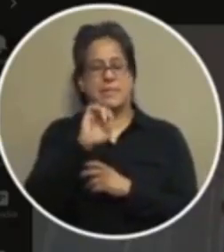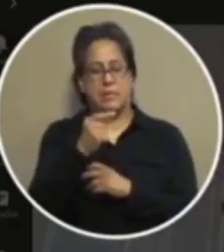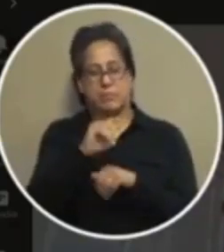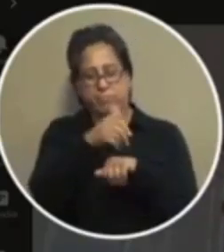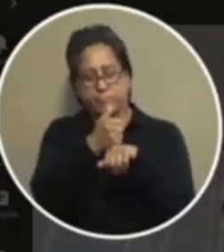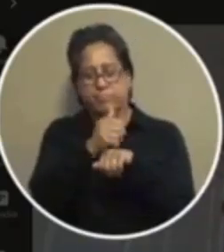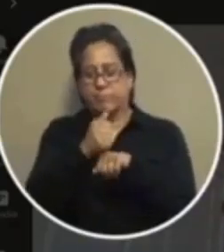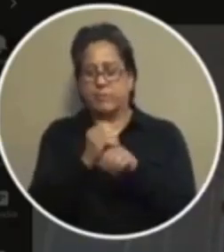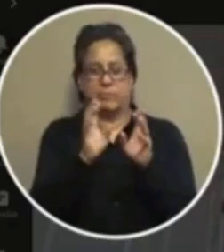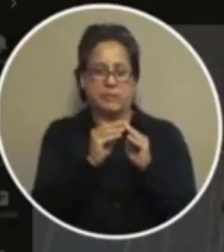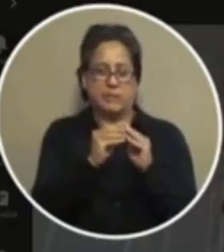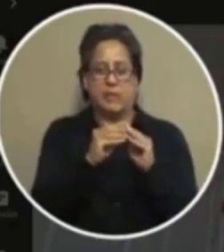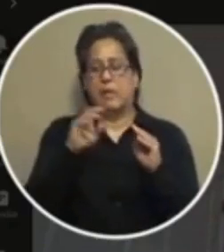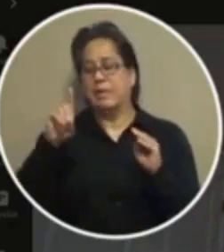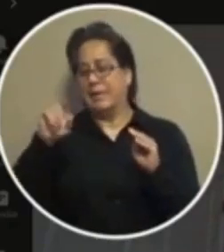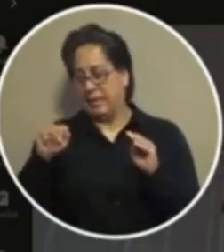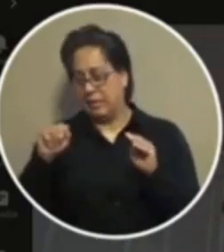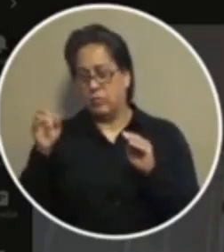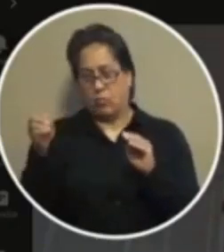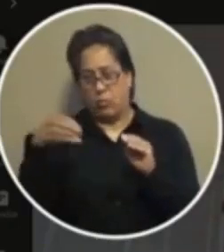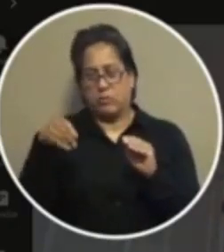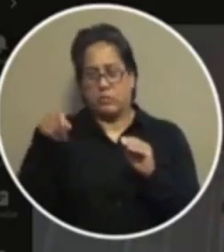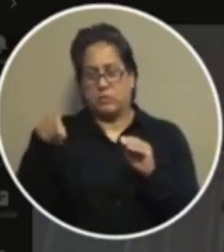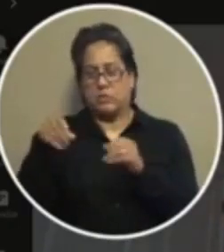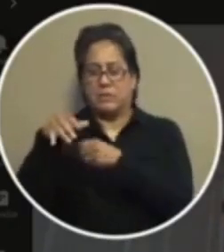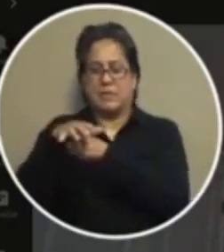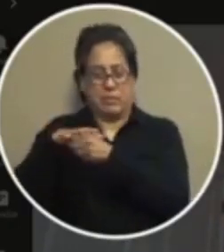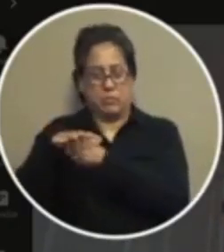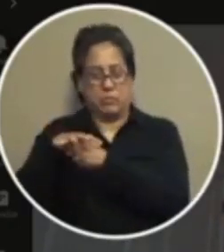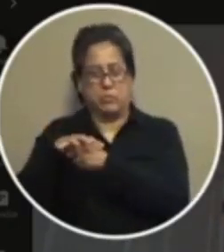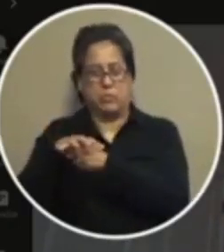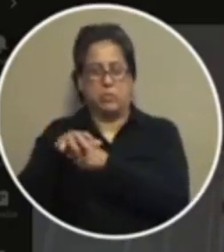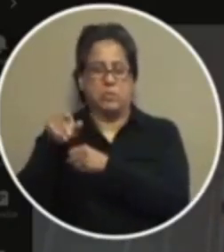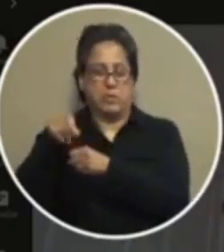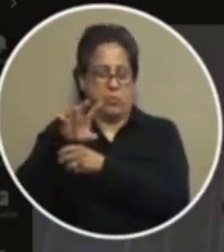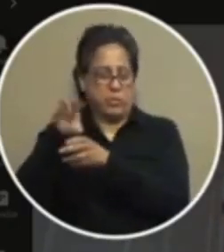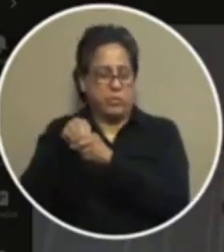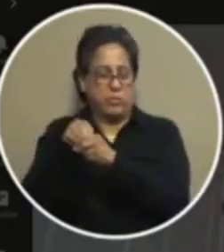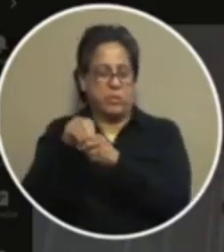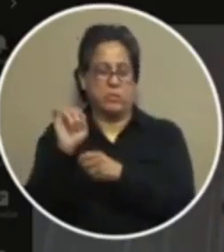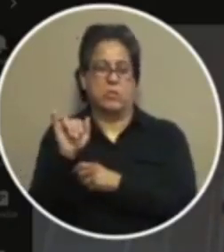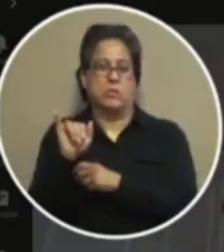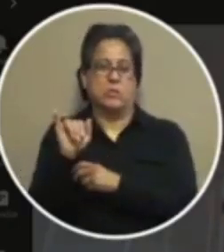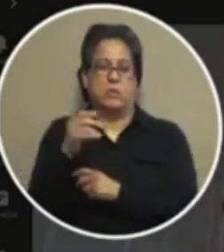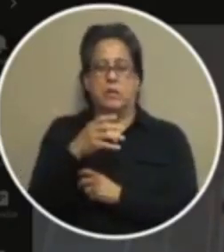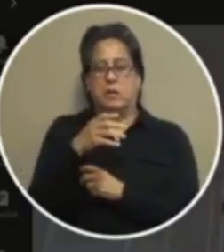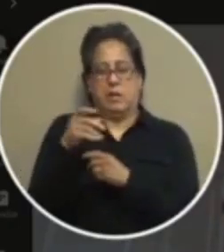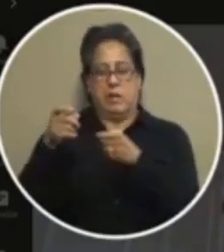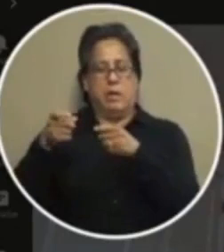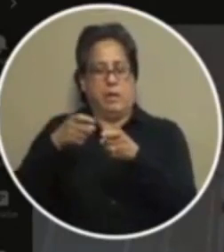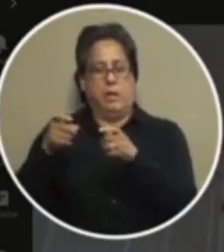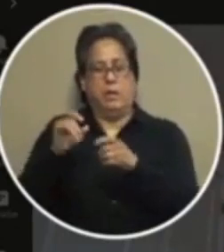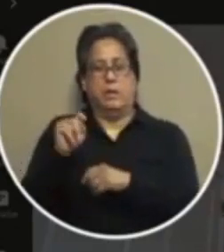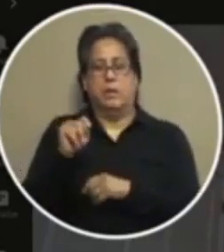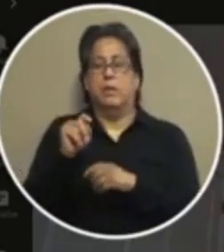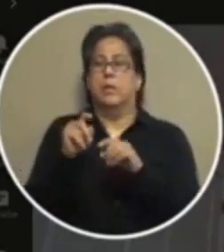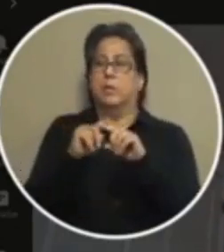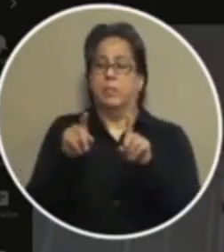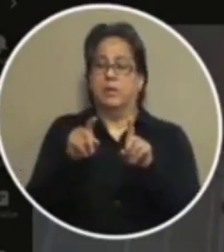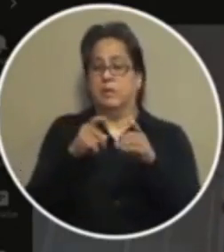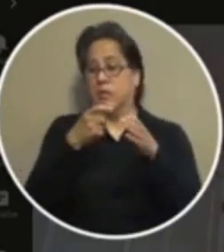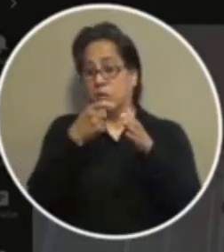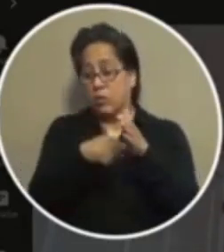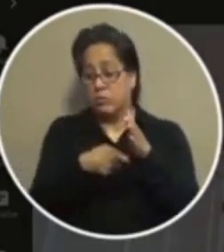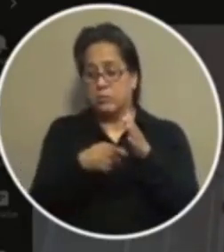and then of course the da's office is a county entity also so they'd be involved in in uh handling that as far as the